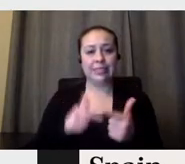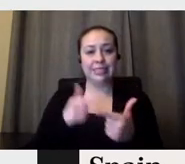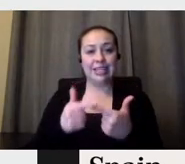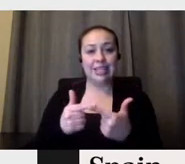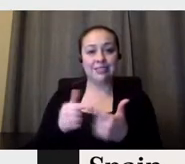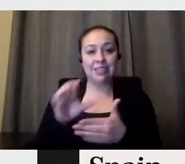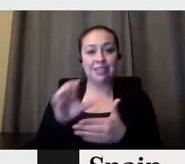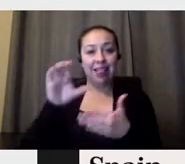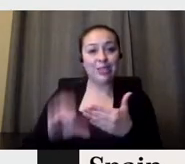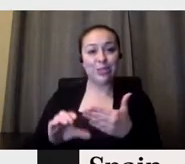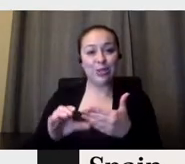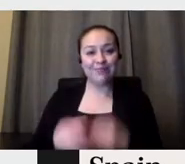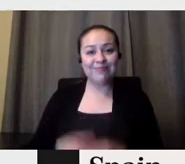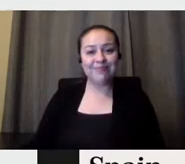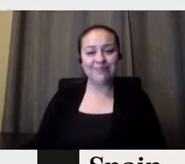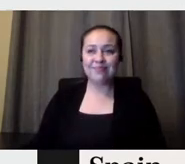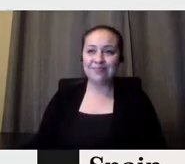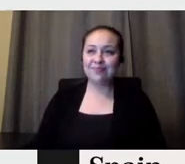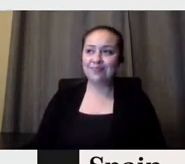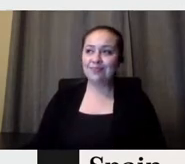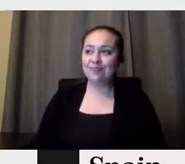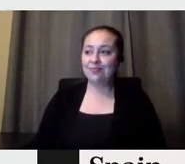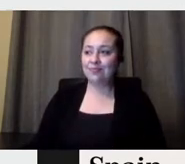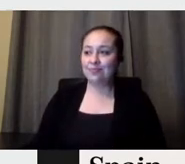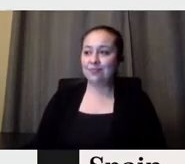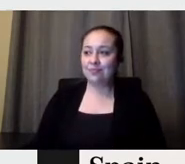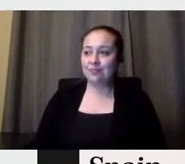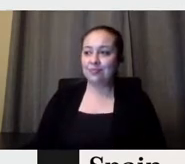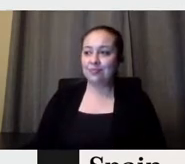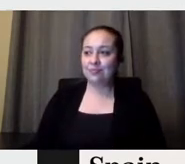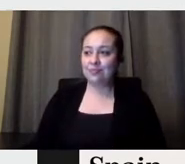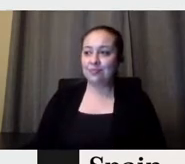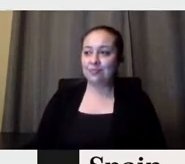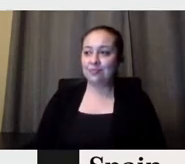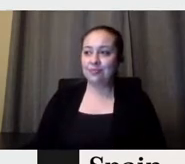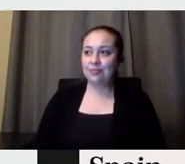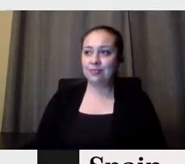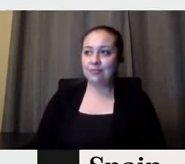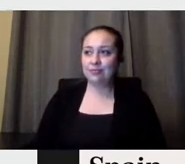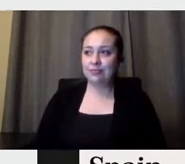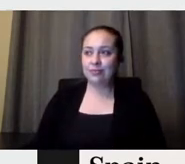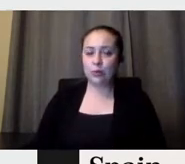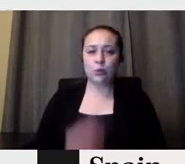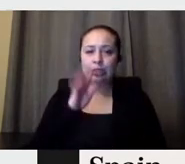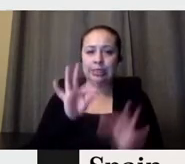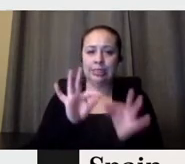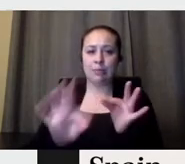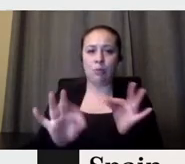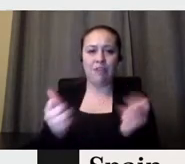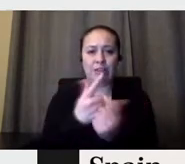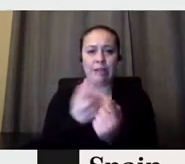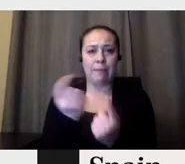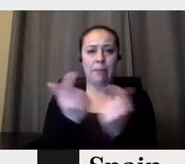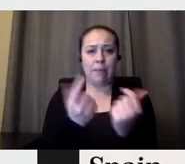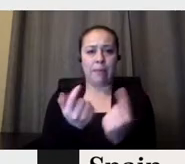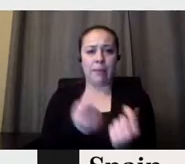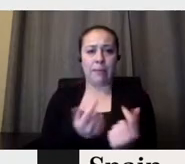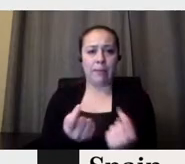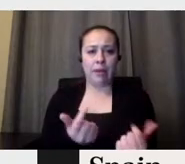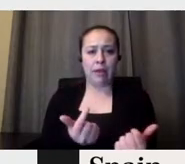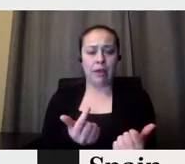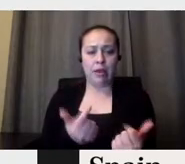Another calendar where everything was, was, was removed. And it is, it is, it is it is